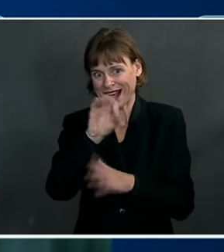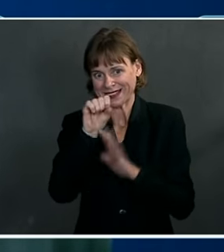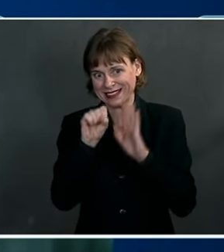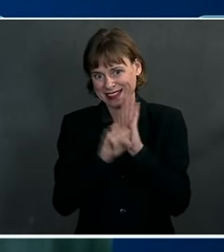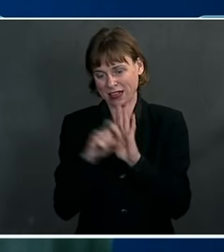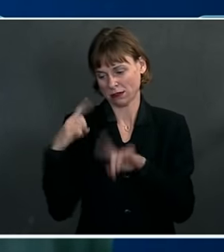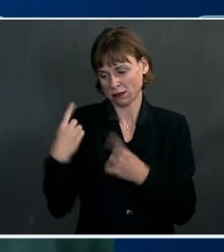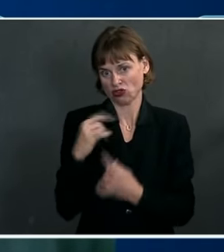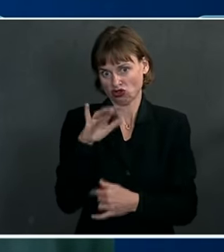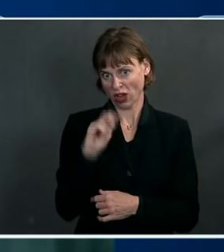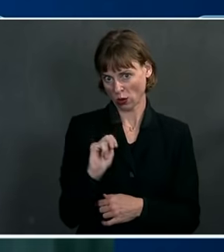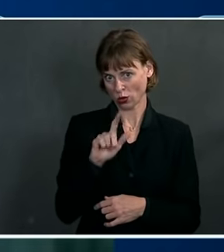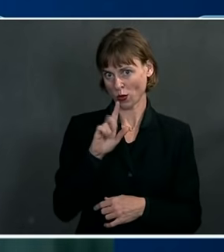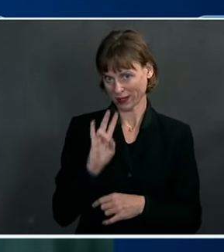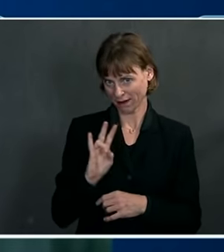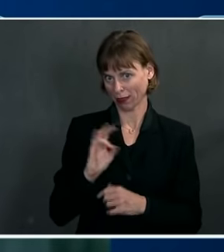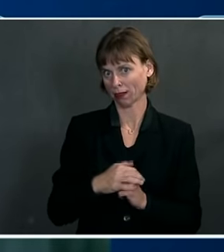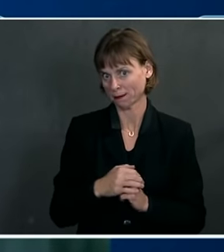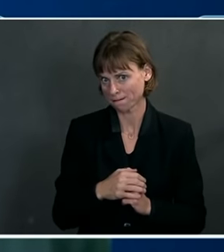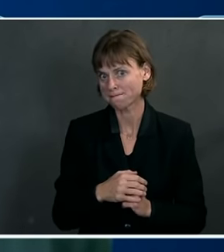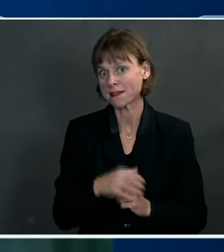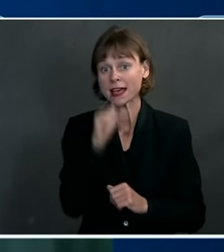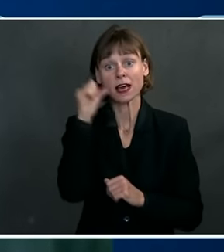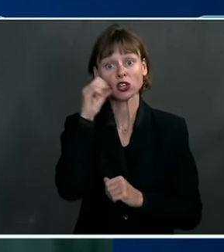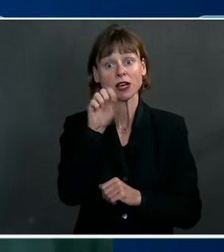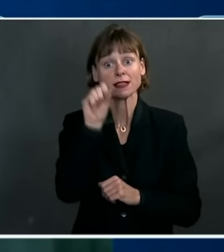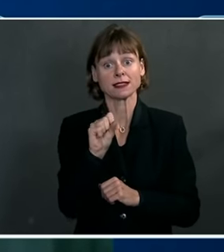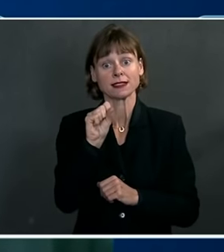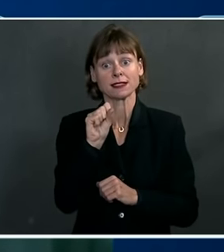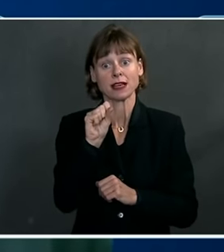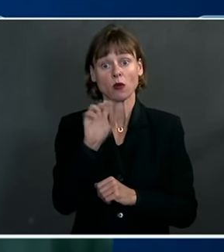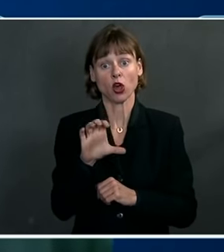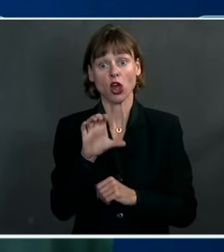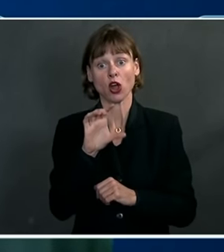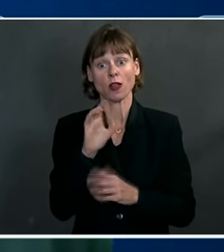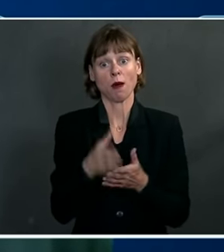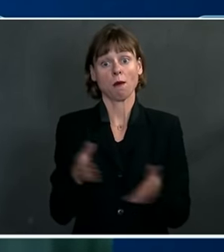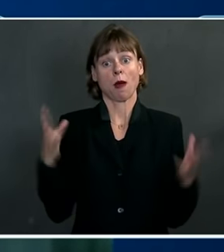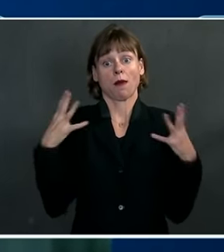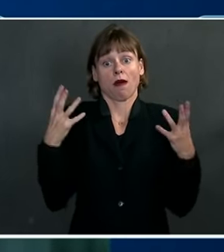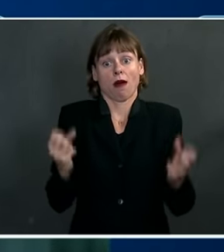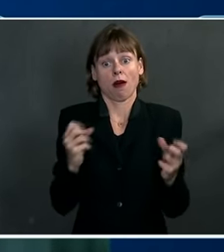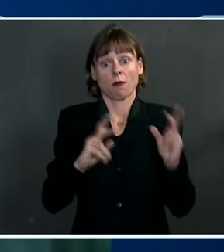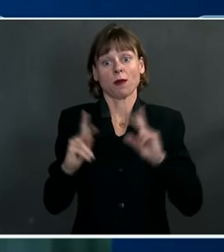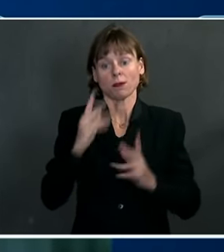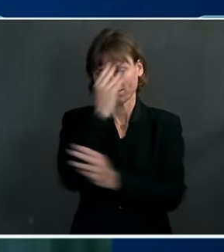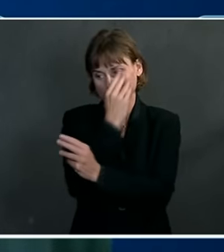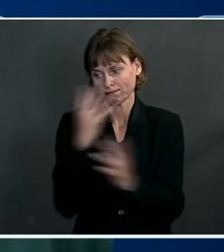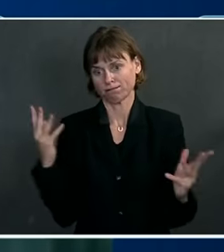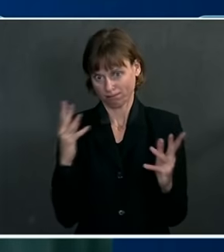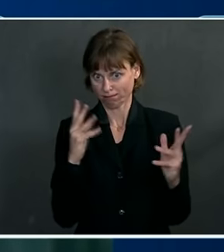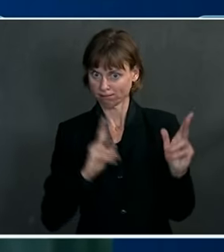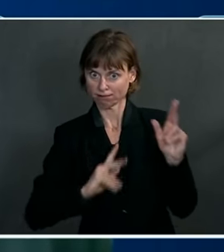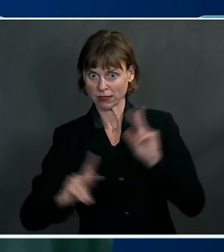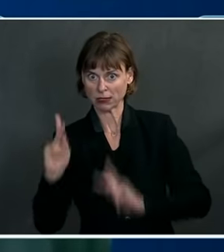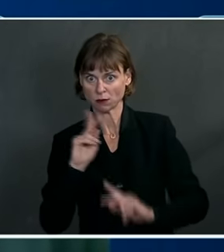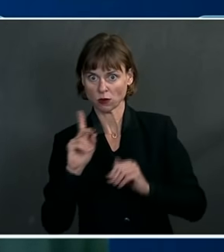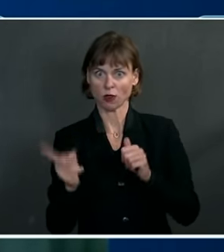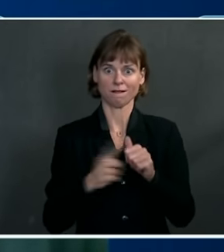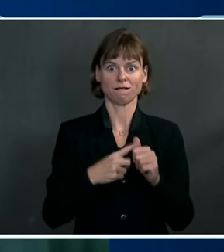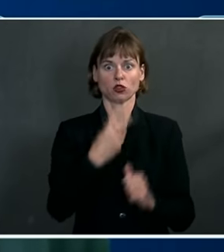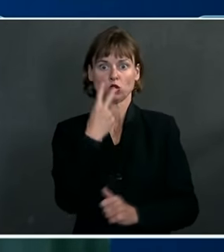27th. Yesterday, South Carolina public health officials notified the public about the first two